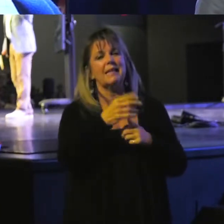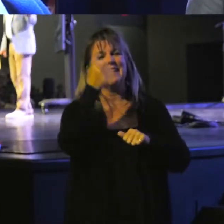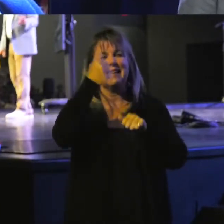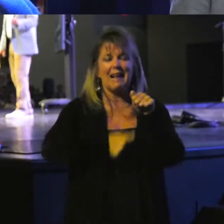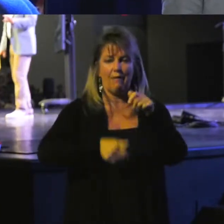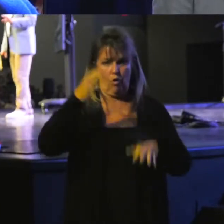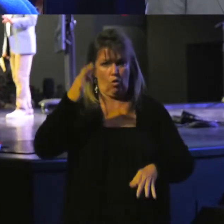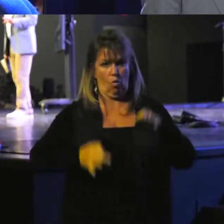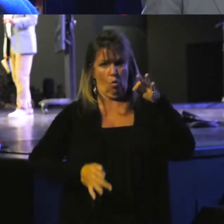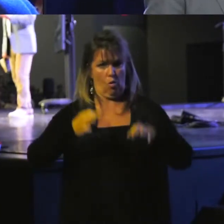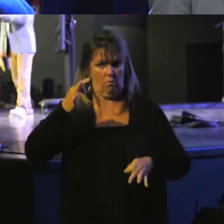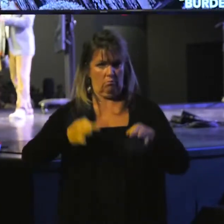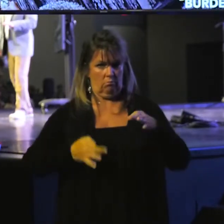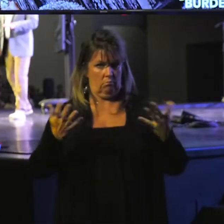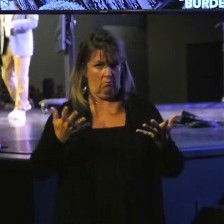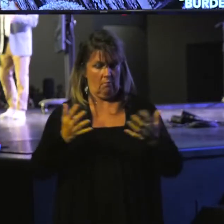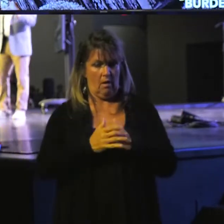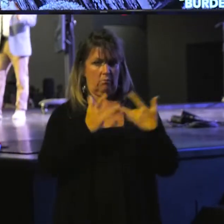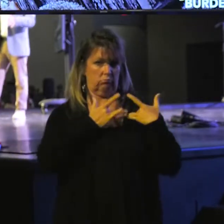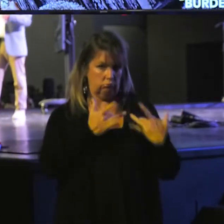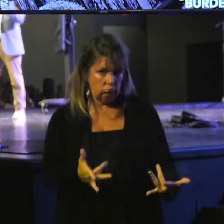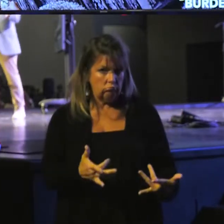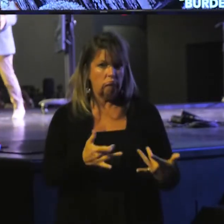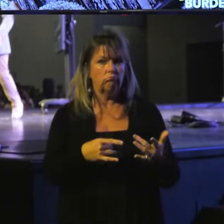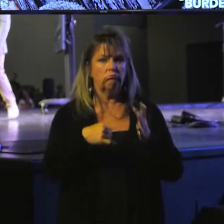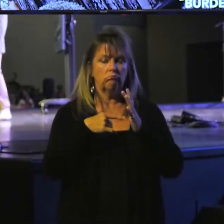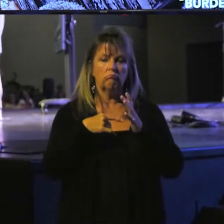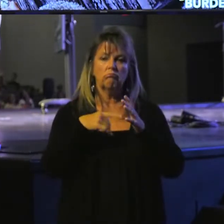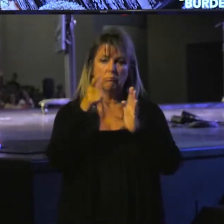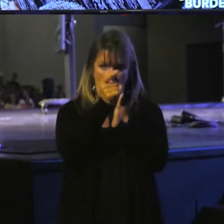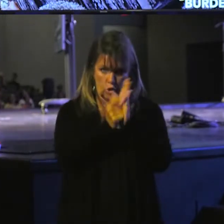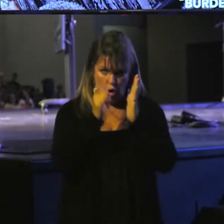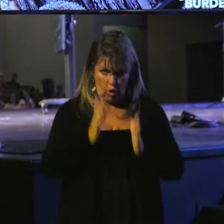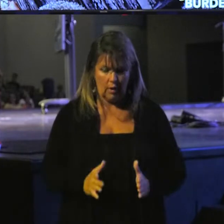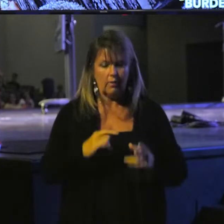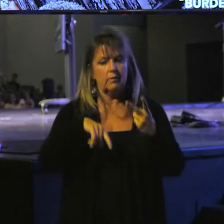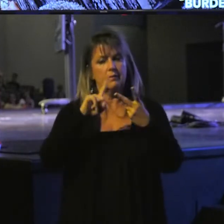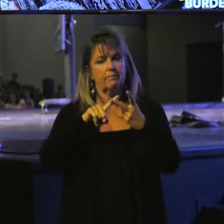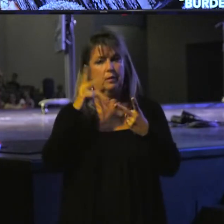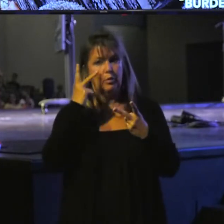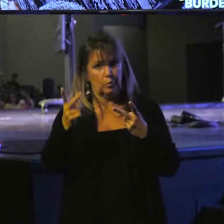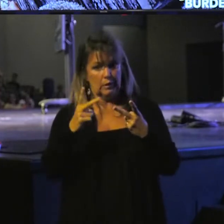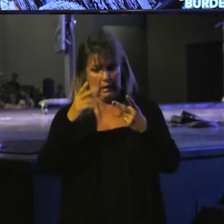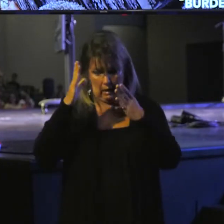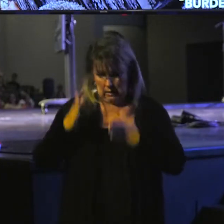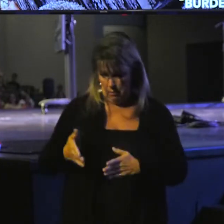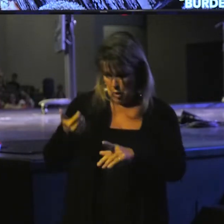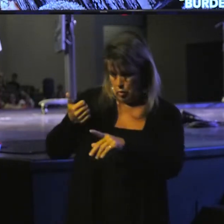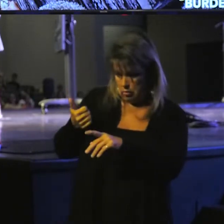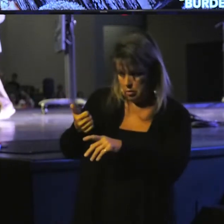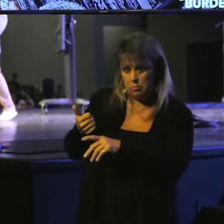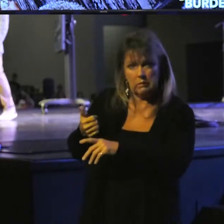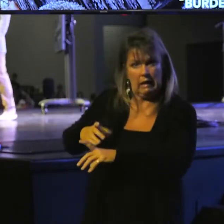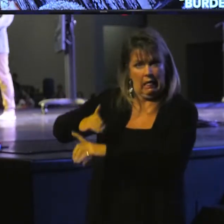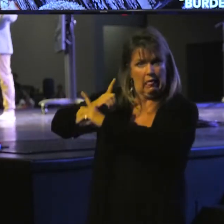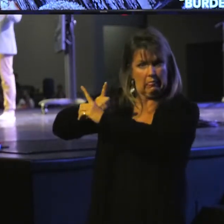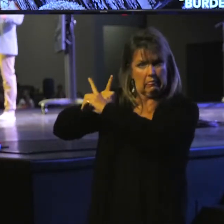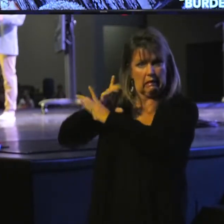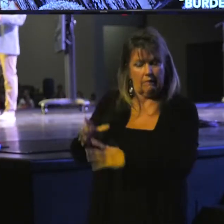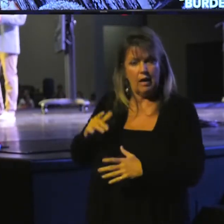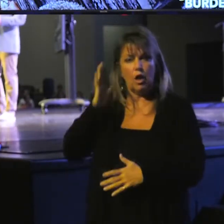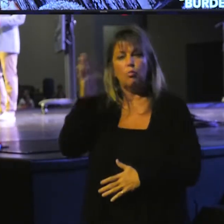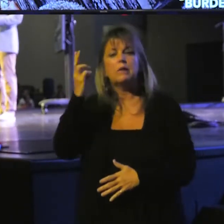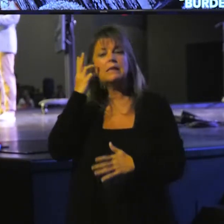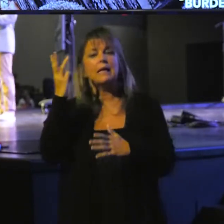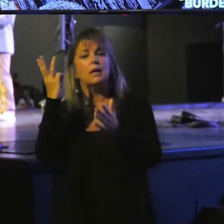every court is usually representatives, attorneys. You see the person who's accused. You may see witnesses. You will see